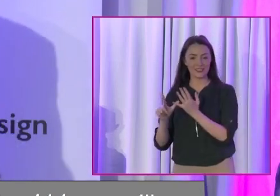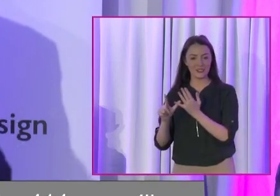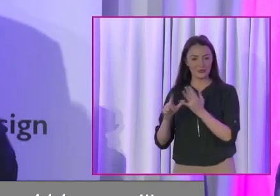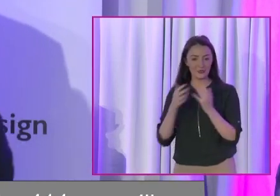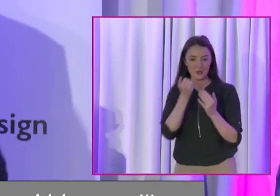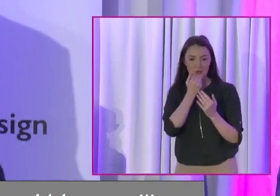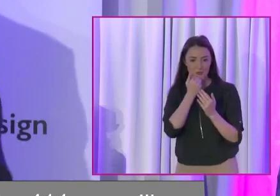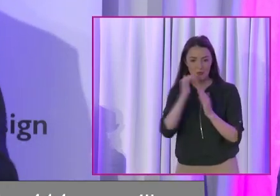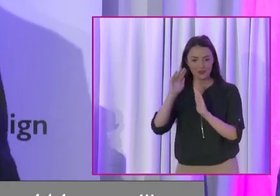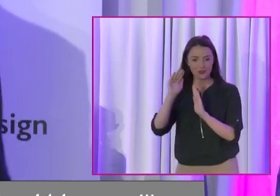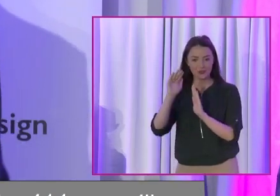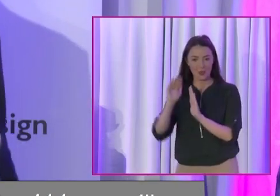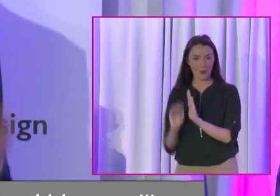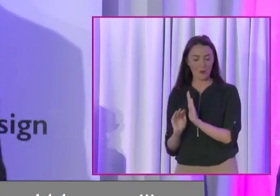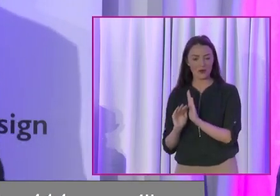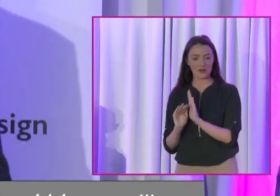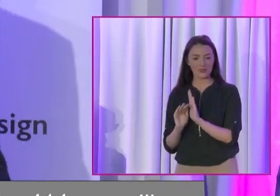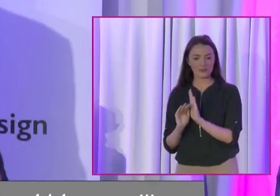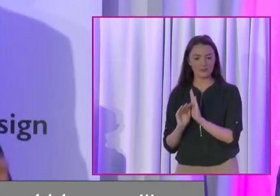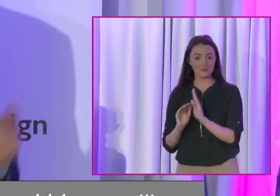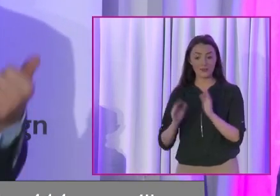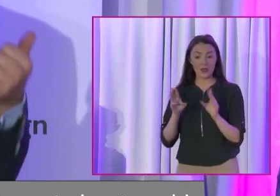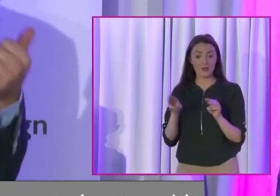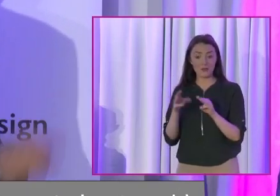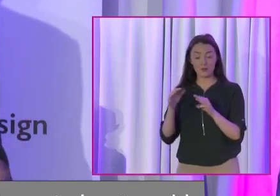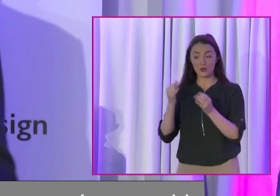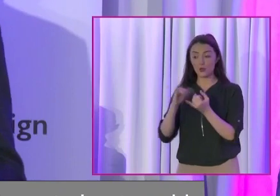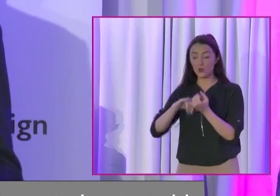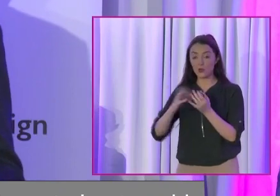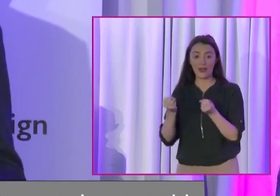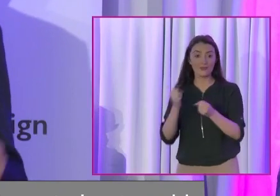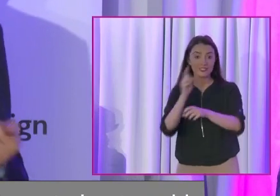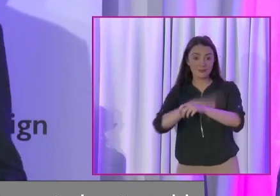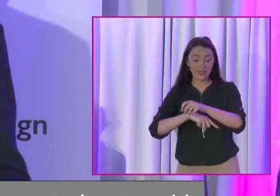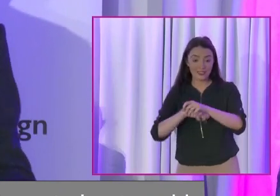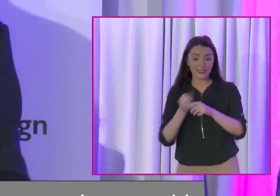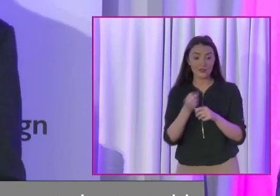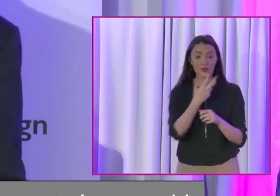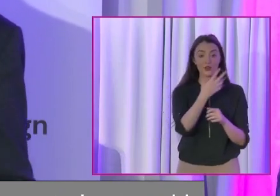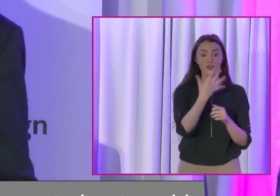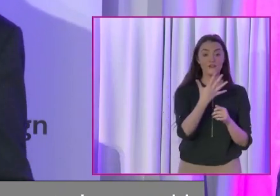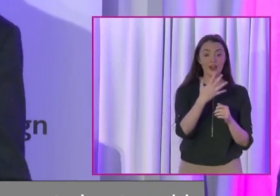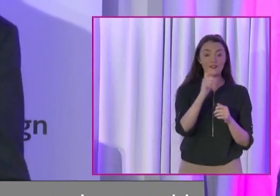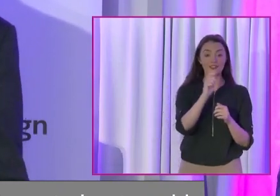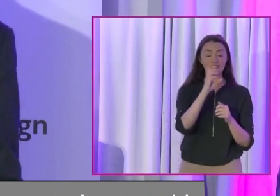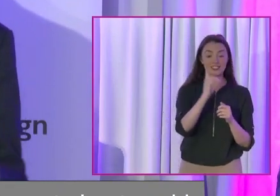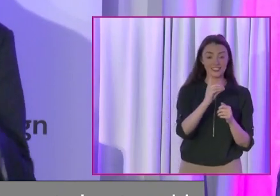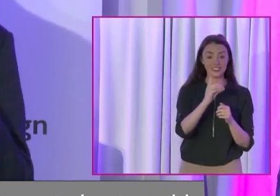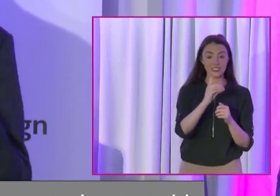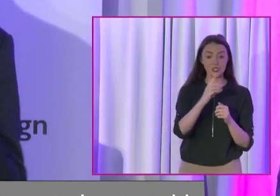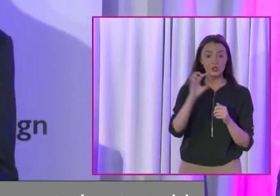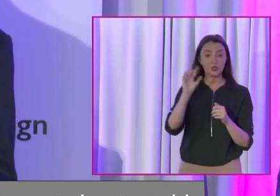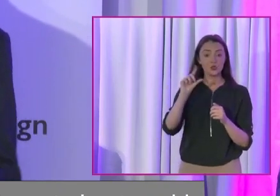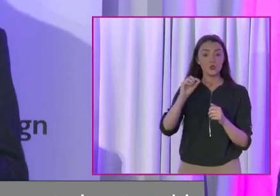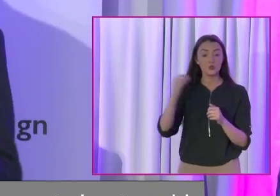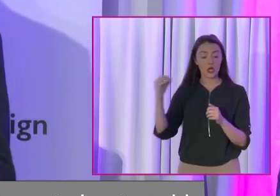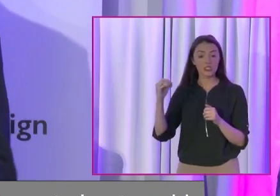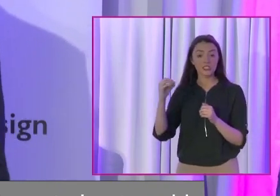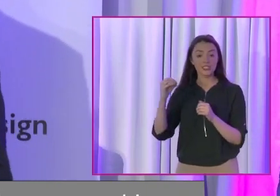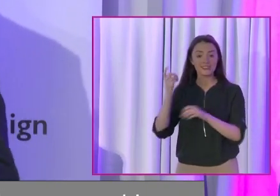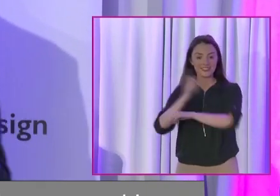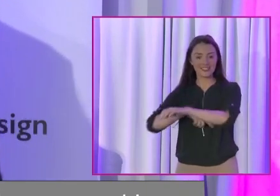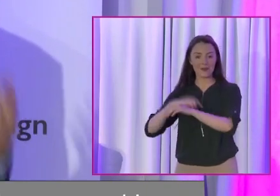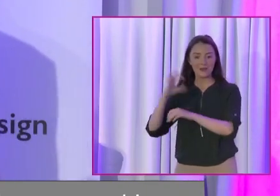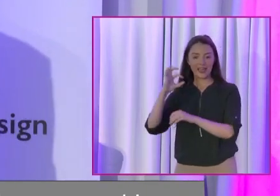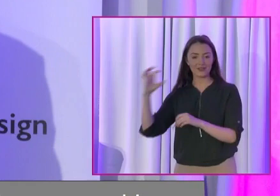co-options. In context of people with disabilities, you'd have 35 TDs and 208 disabled councillors. However, we